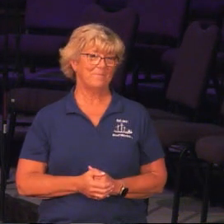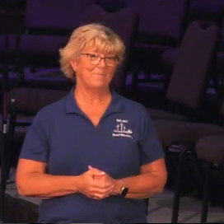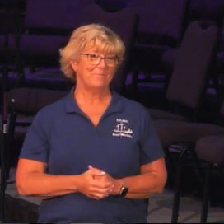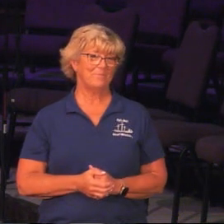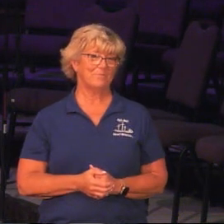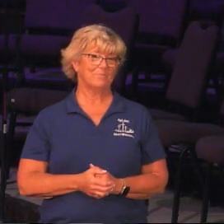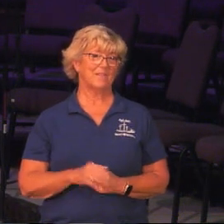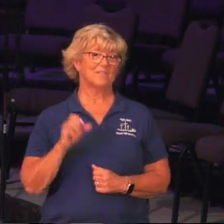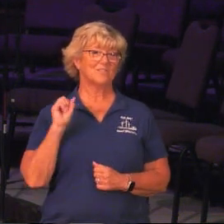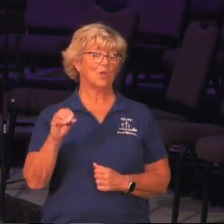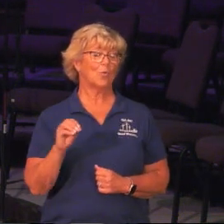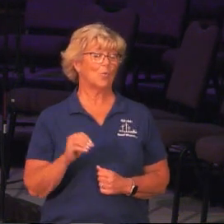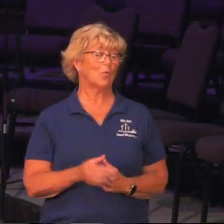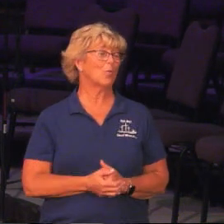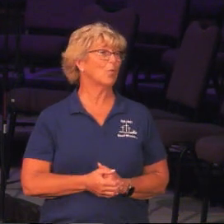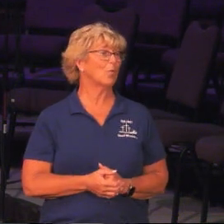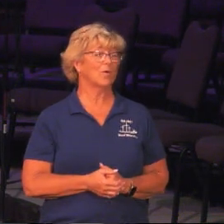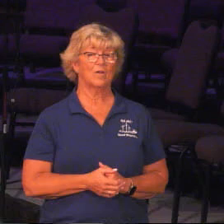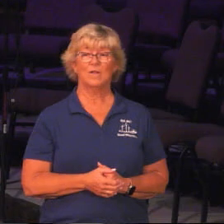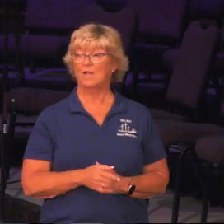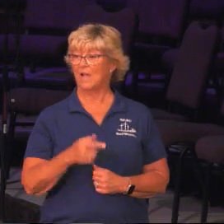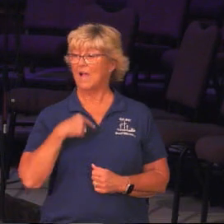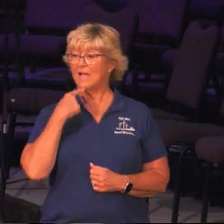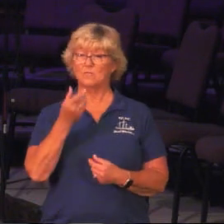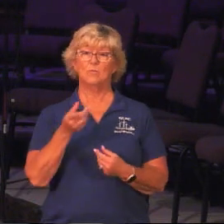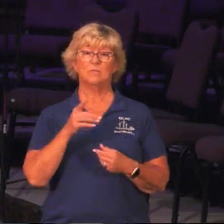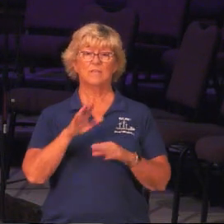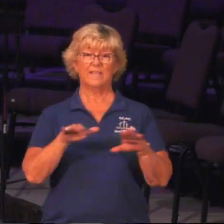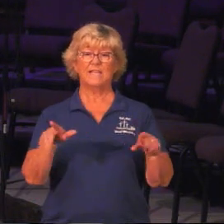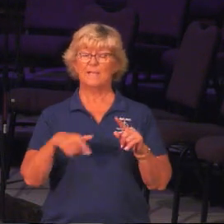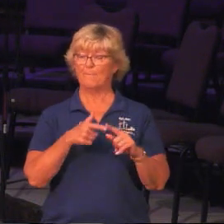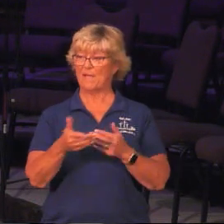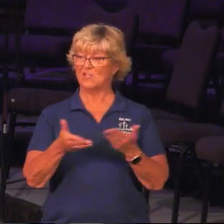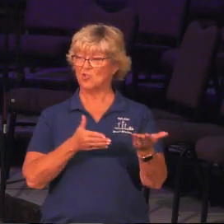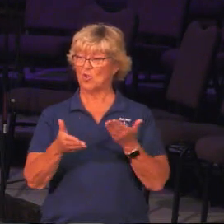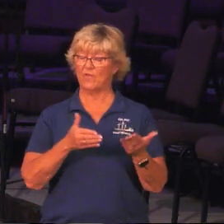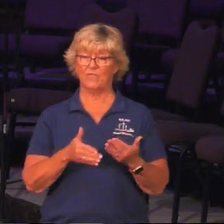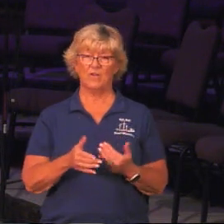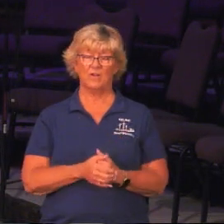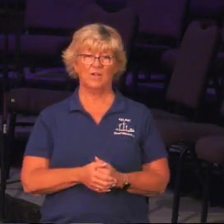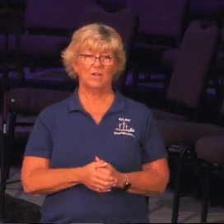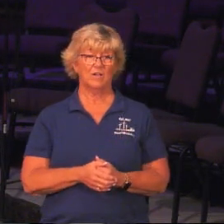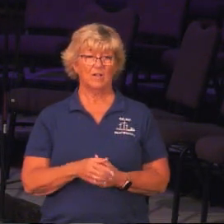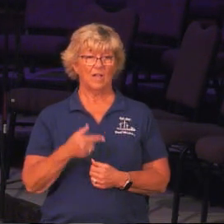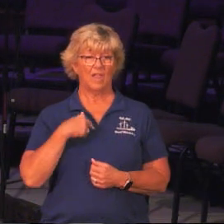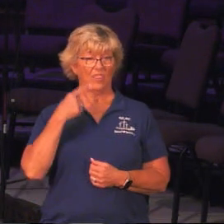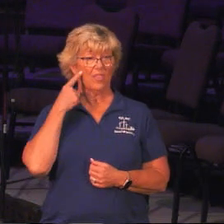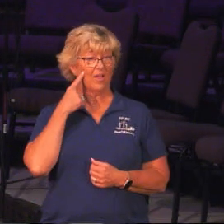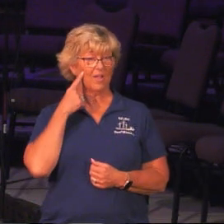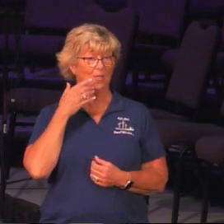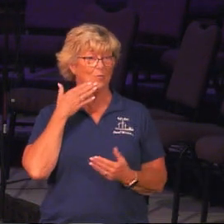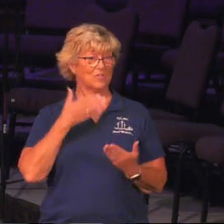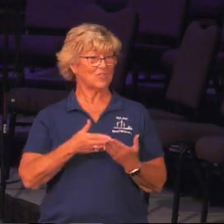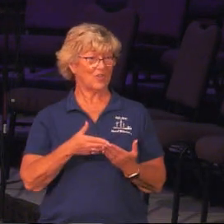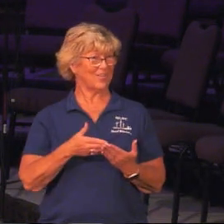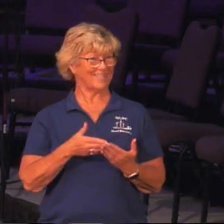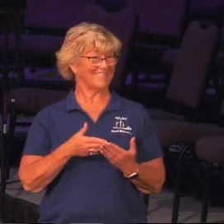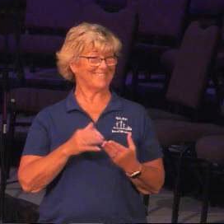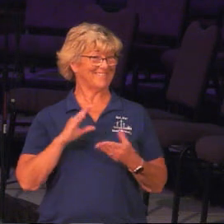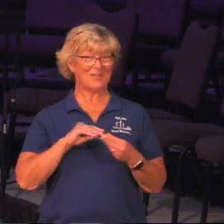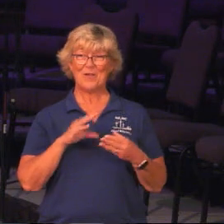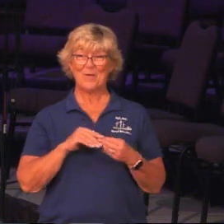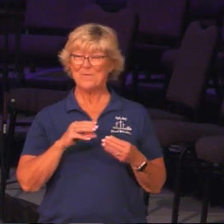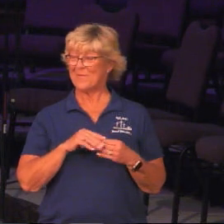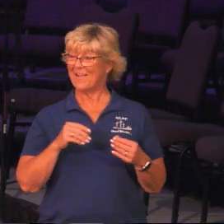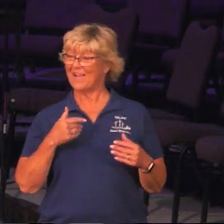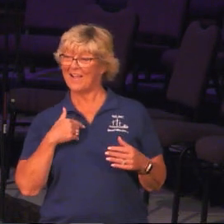And so I told him that message about serving. And looking at it, I thought it was a good punt. You know, I had real high